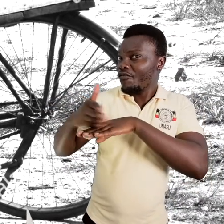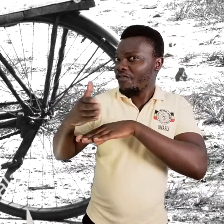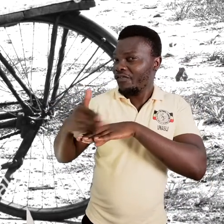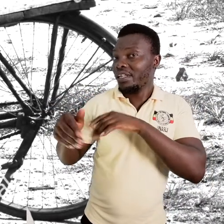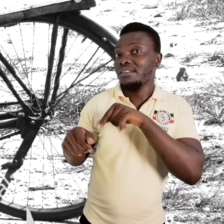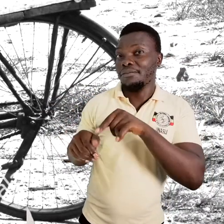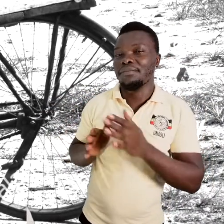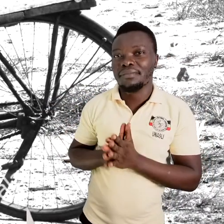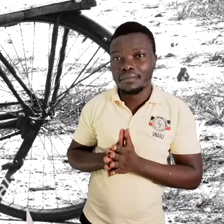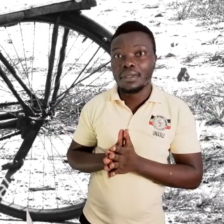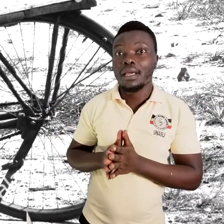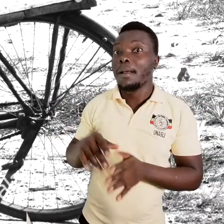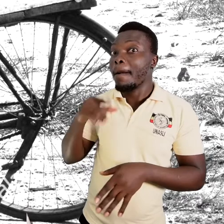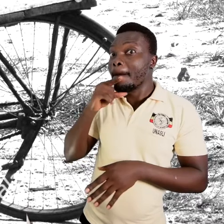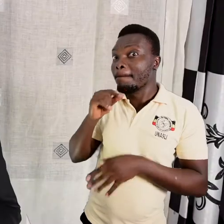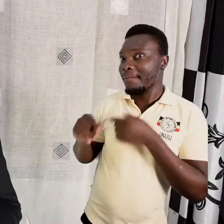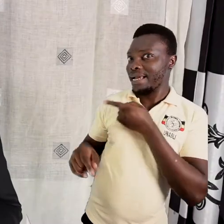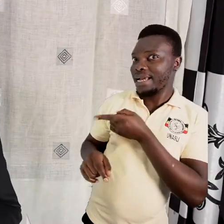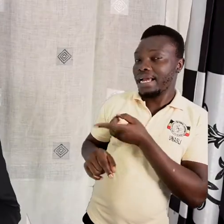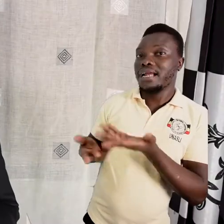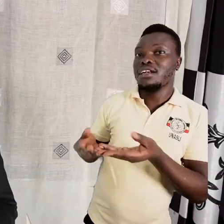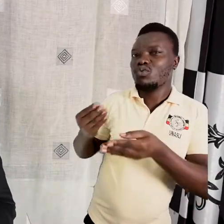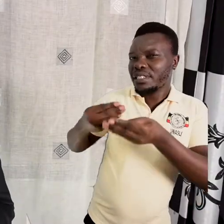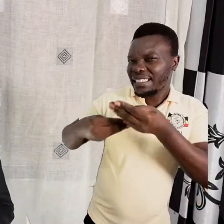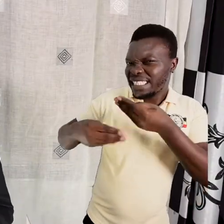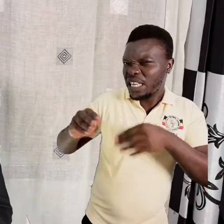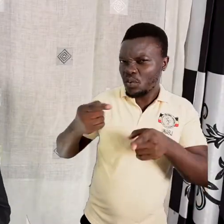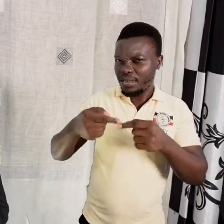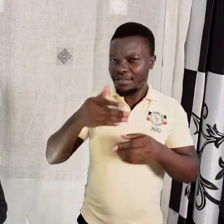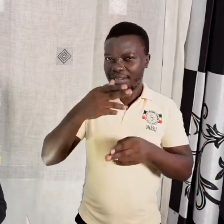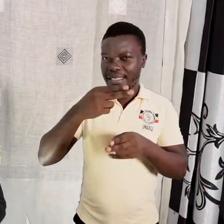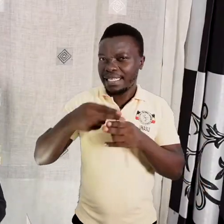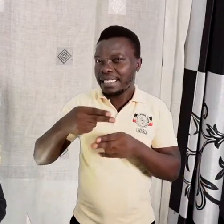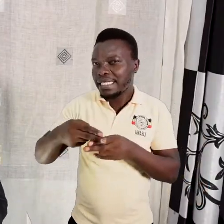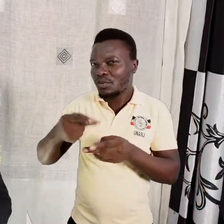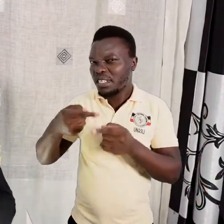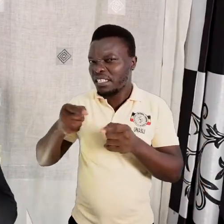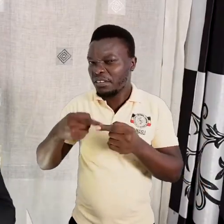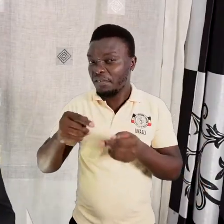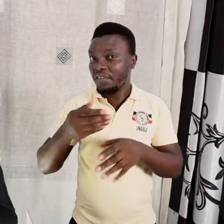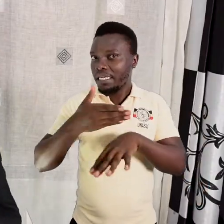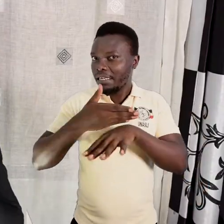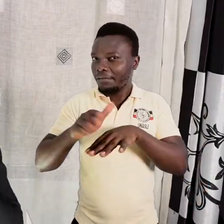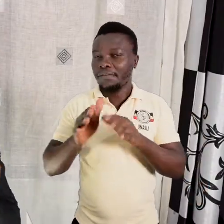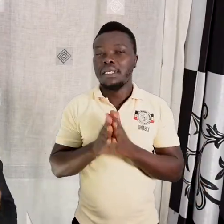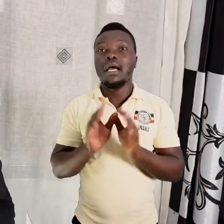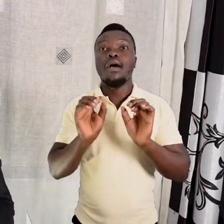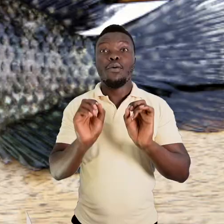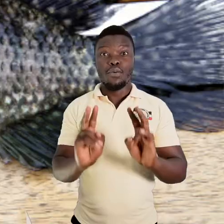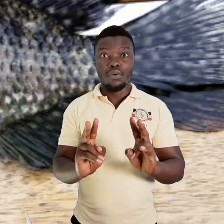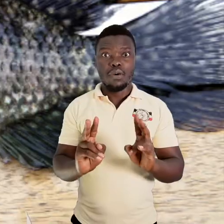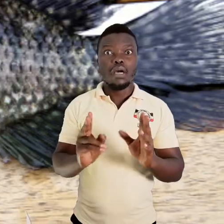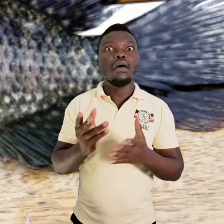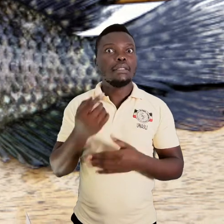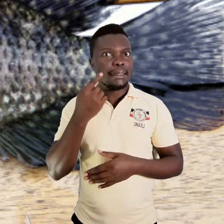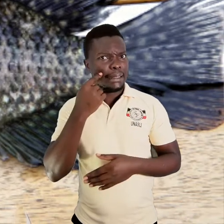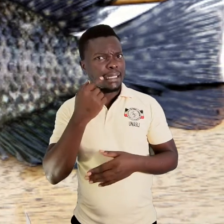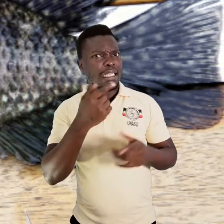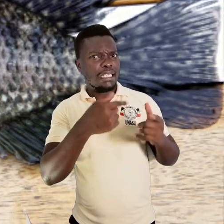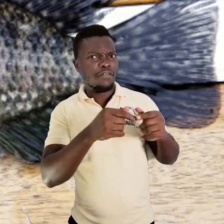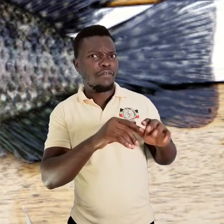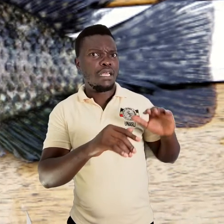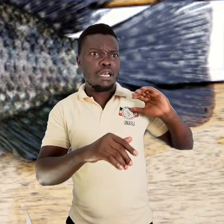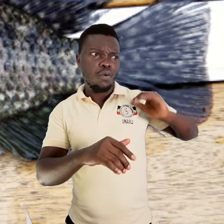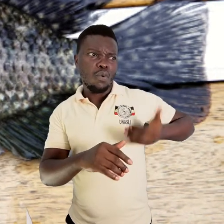Those men actually sell a particular type of fish, but also there are ladies with